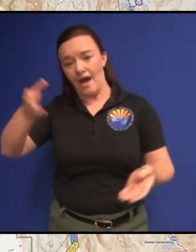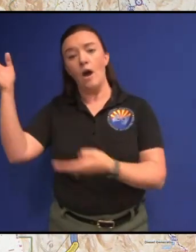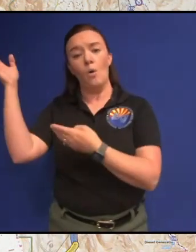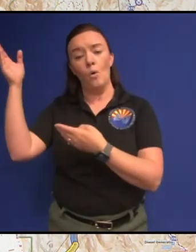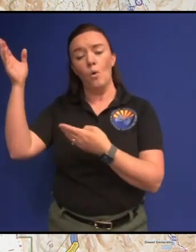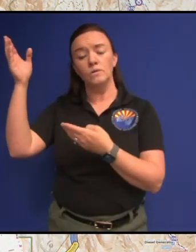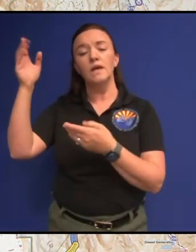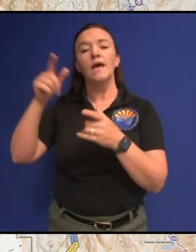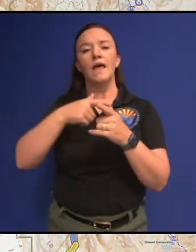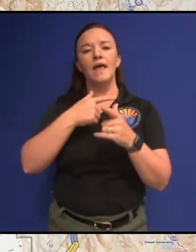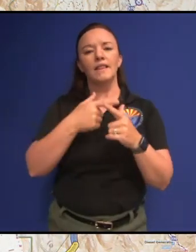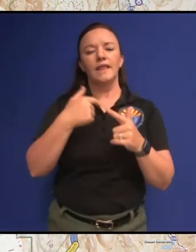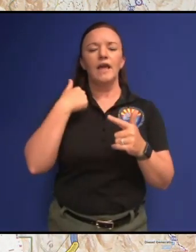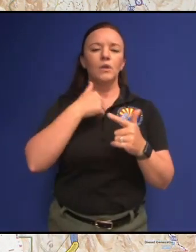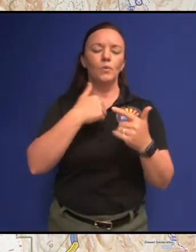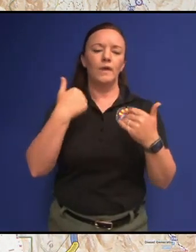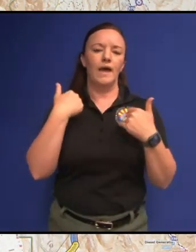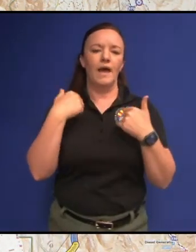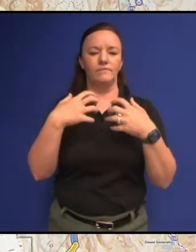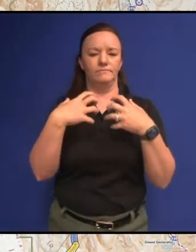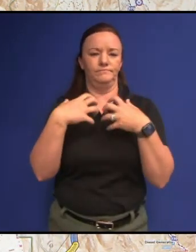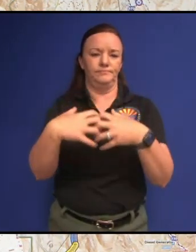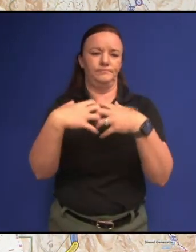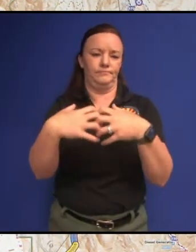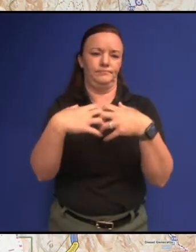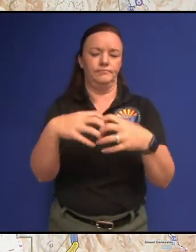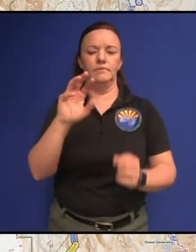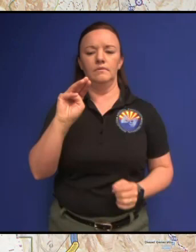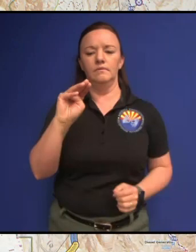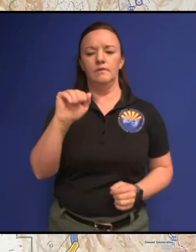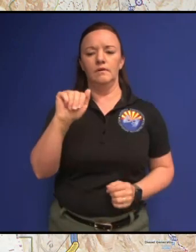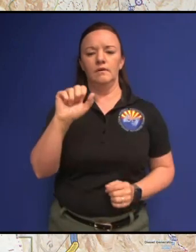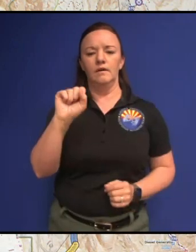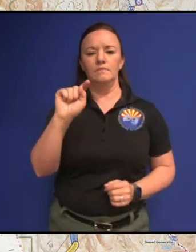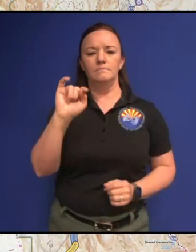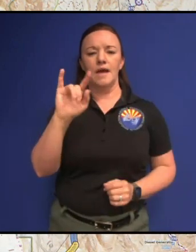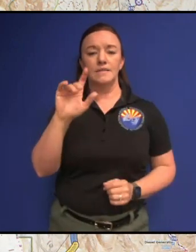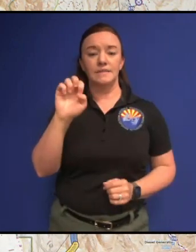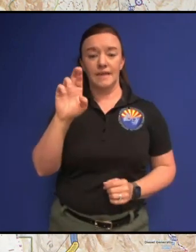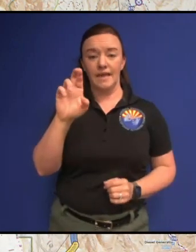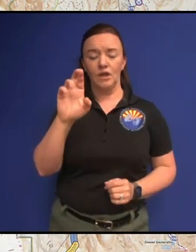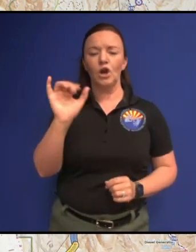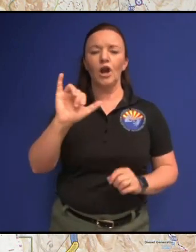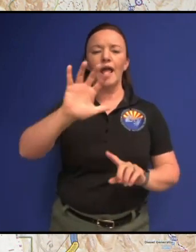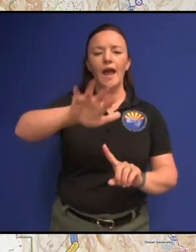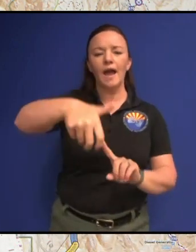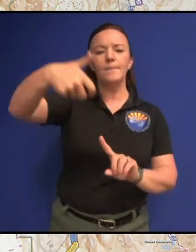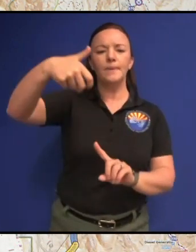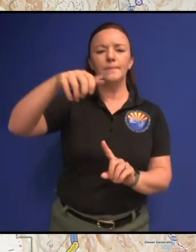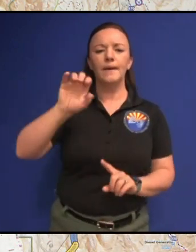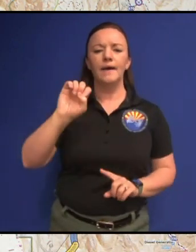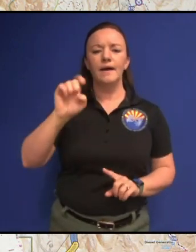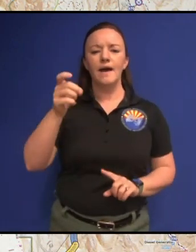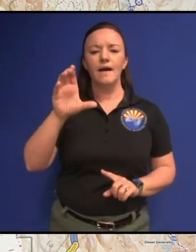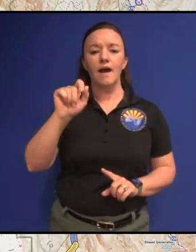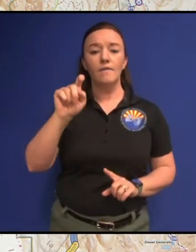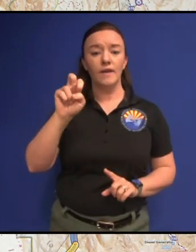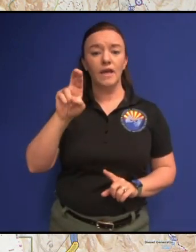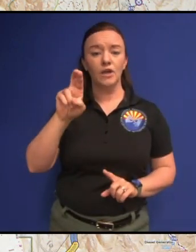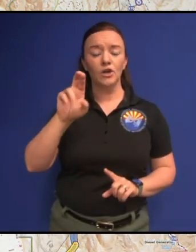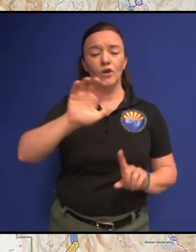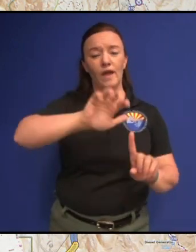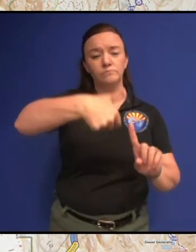masticators that go in there that are basically an excavator the the big excavators that you did you see digging ditches on